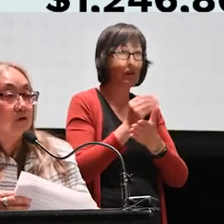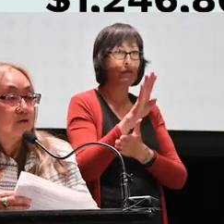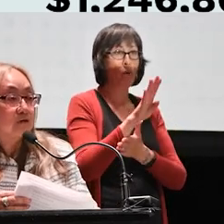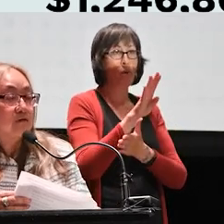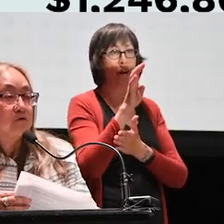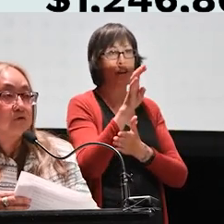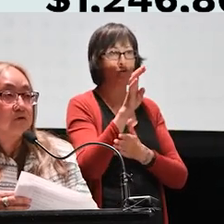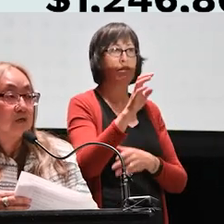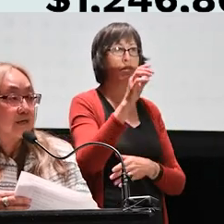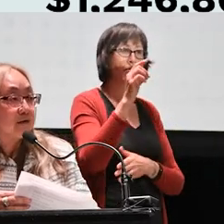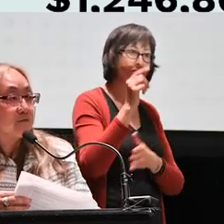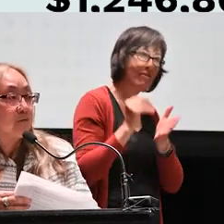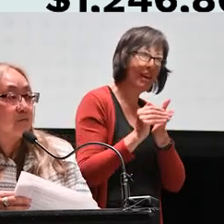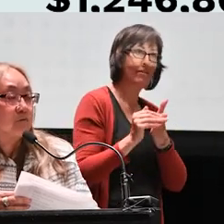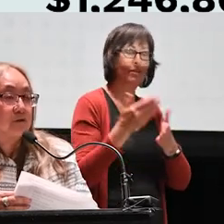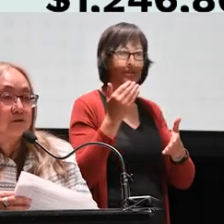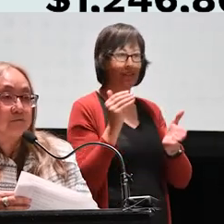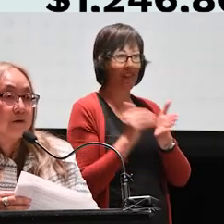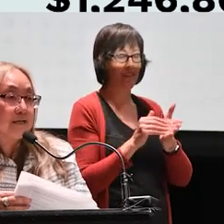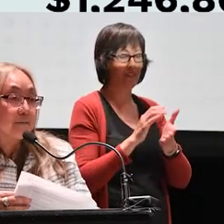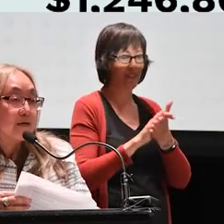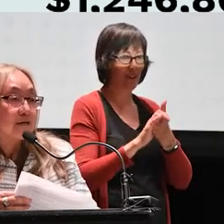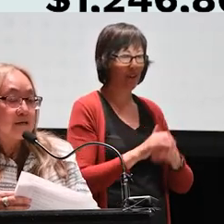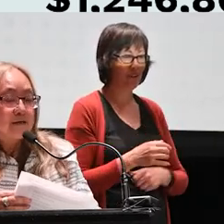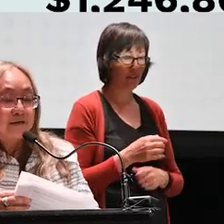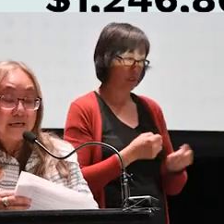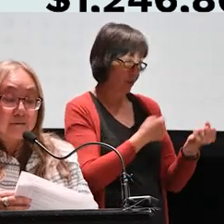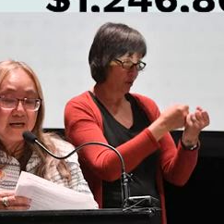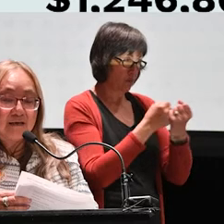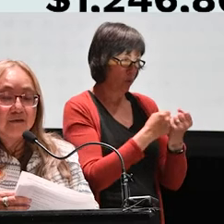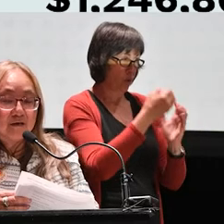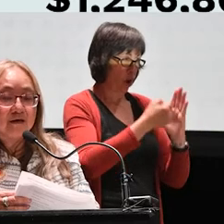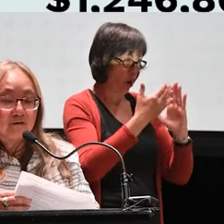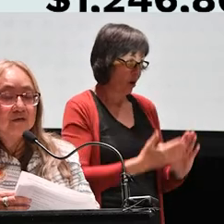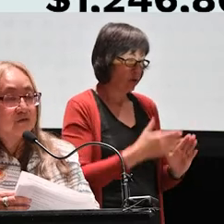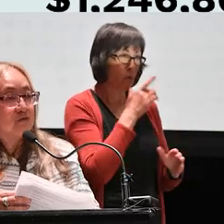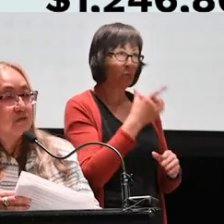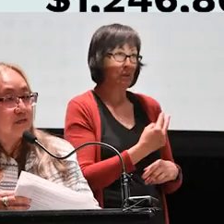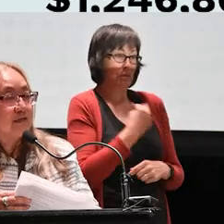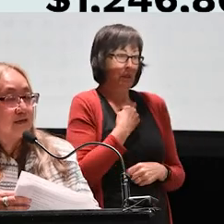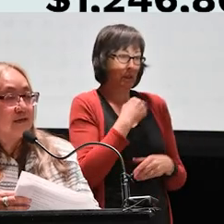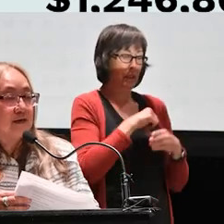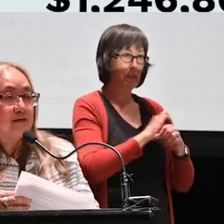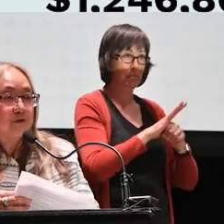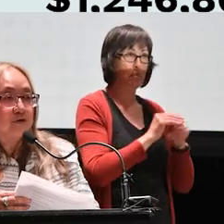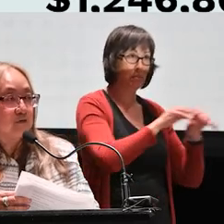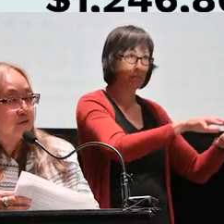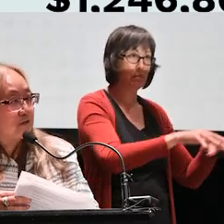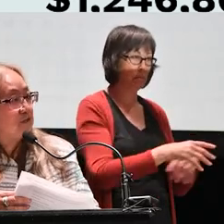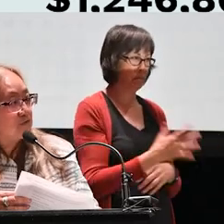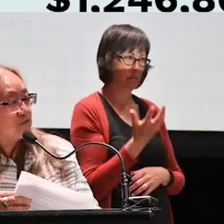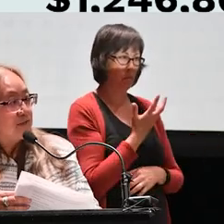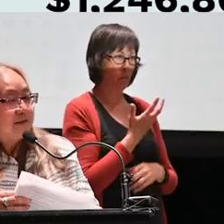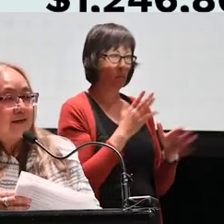individual artists who were struggling from the results of the pandemic, being in the pandemic was an extraordinary thing. And here we are in